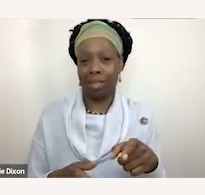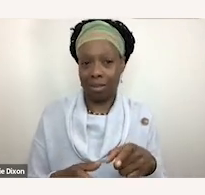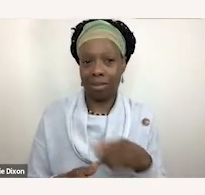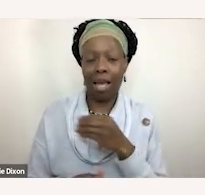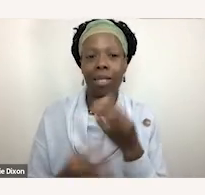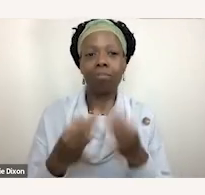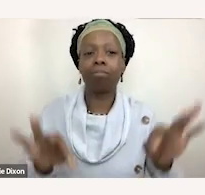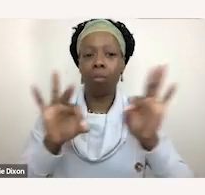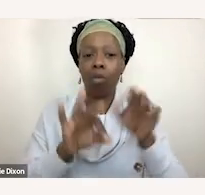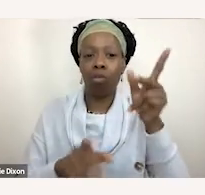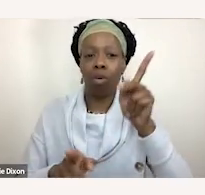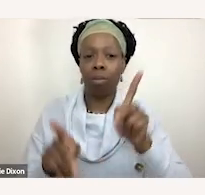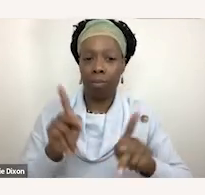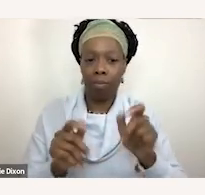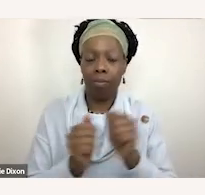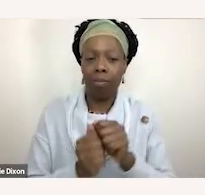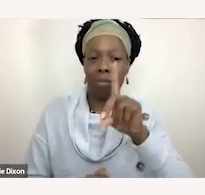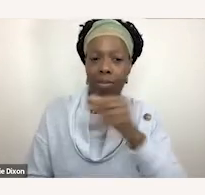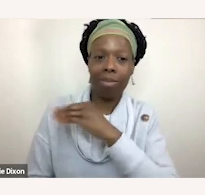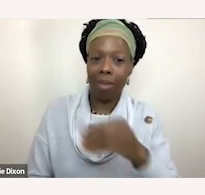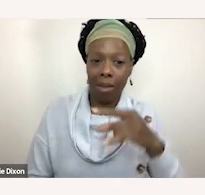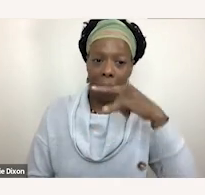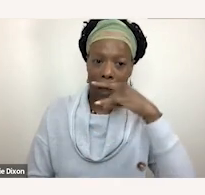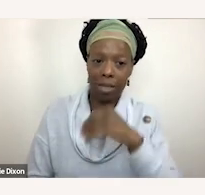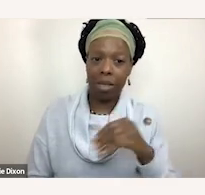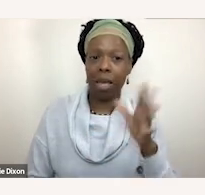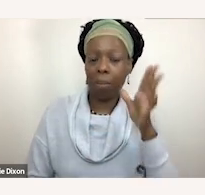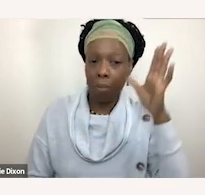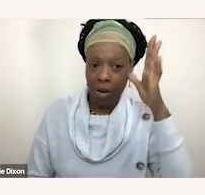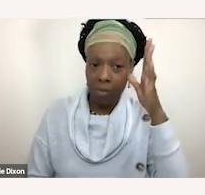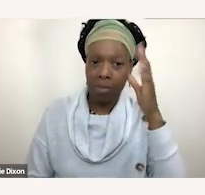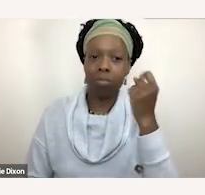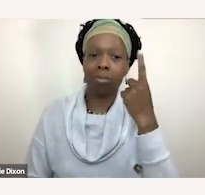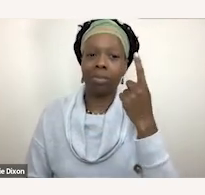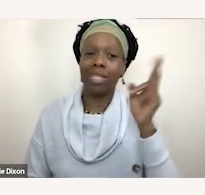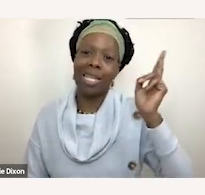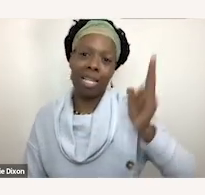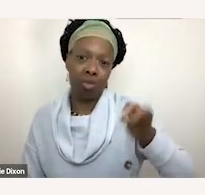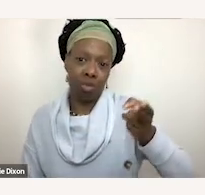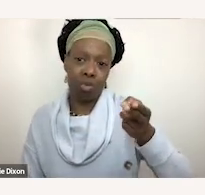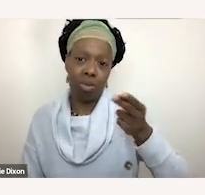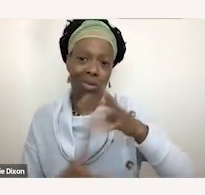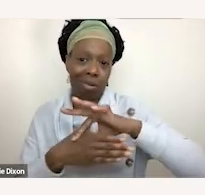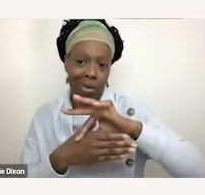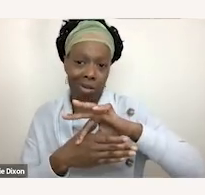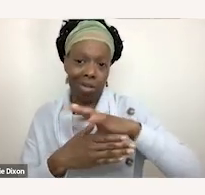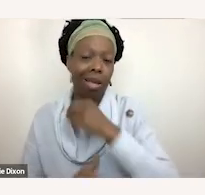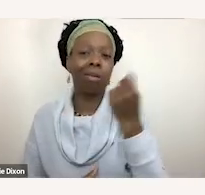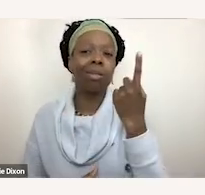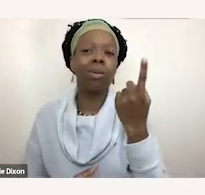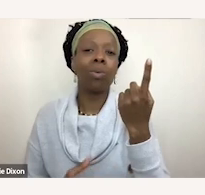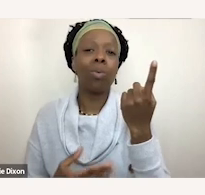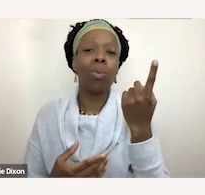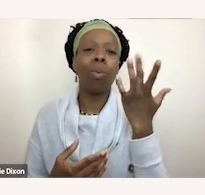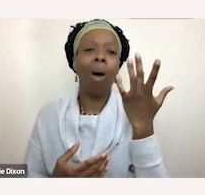disabilities and parents to understand this historical context and understand what brought about these